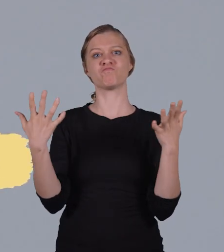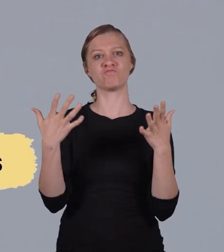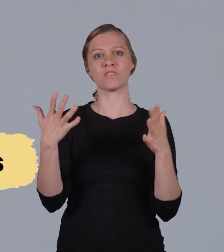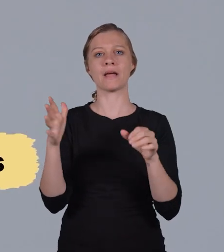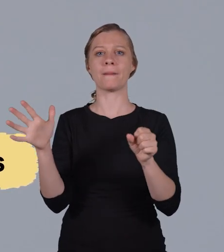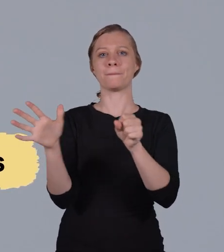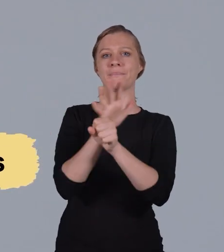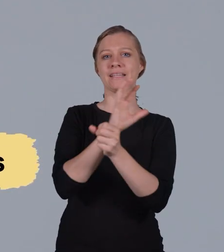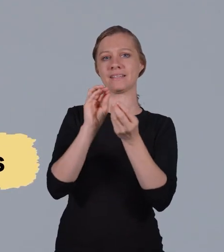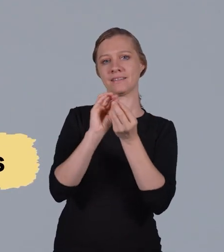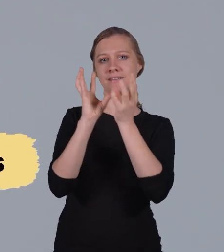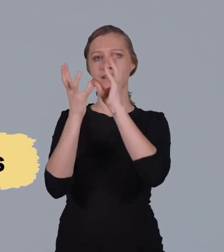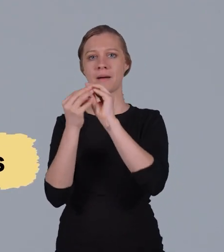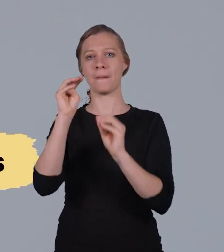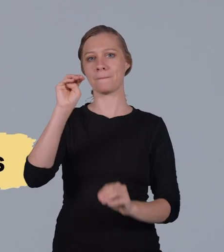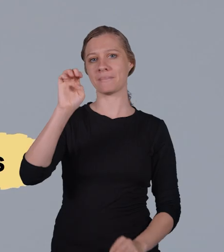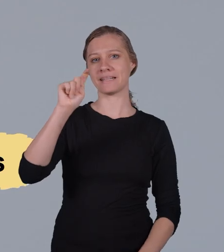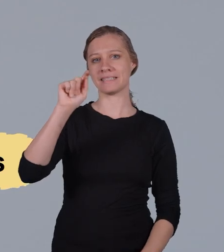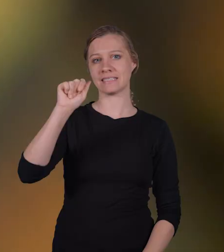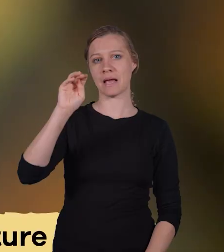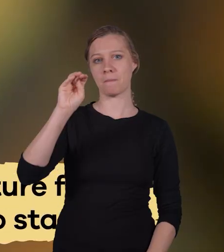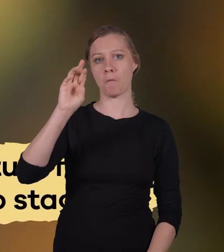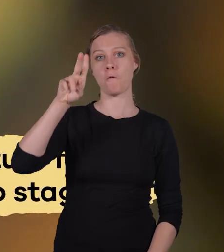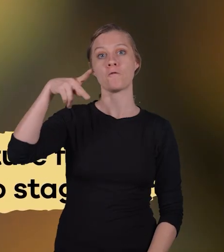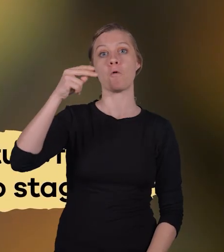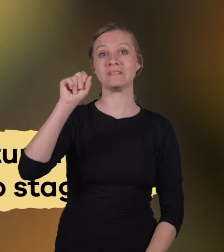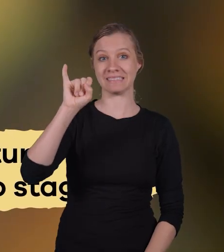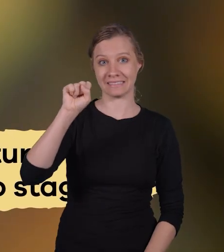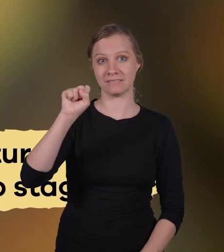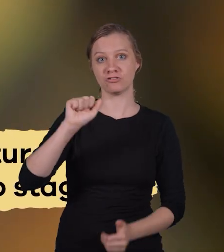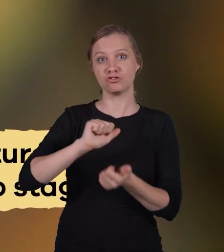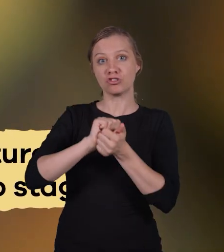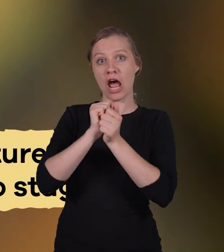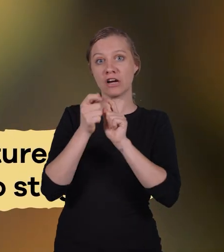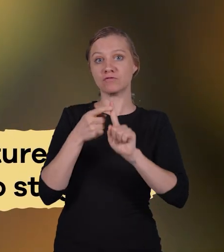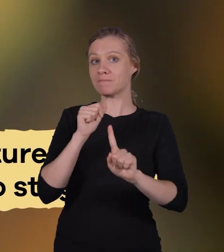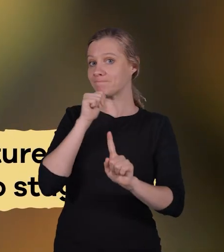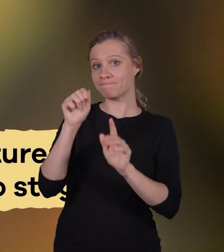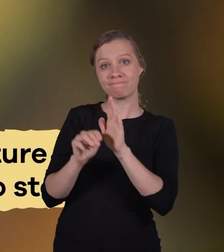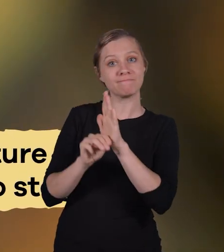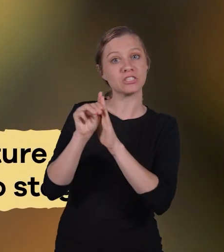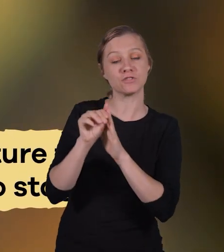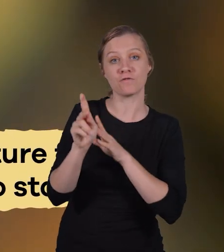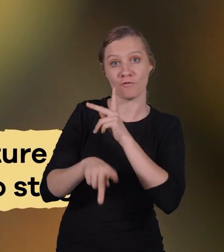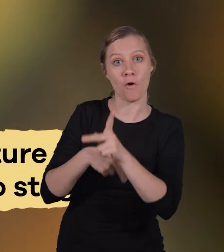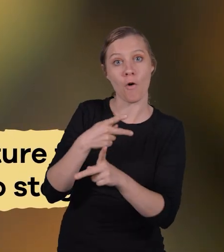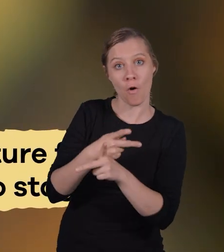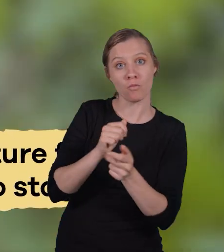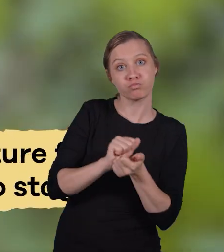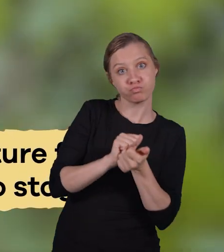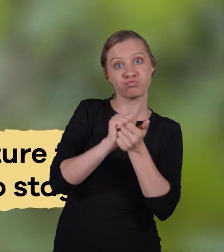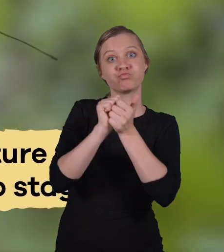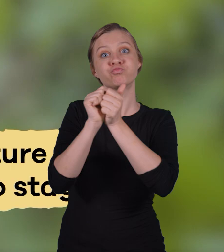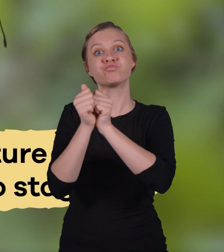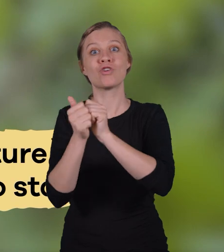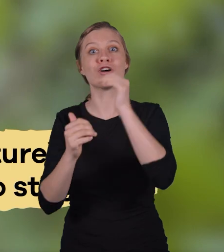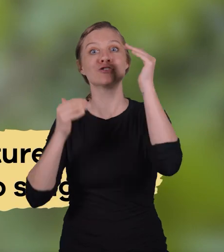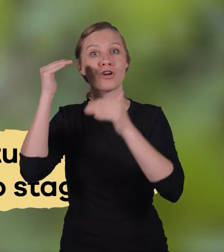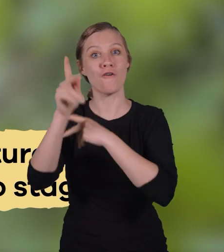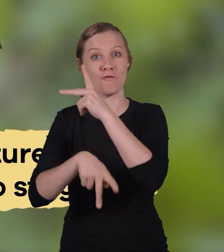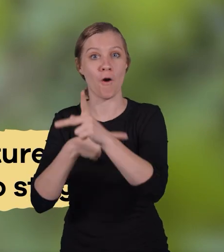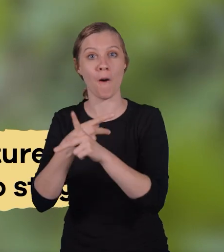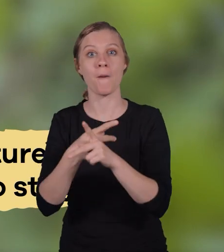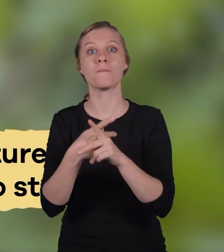is called complete metamorphosis, which means that butterflies change from an immature form to an adult